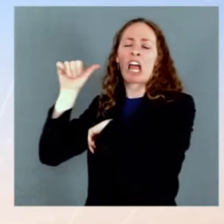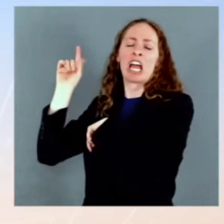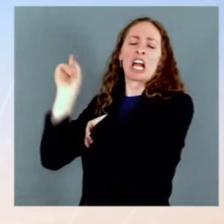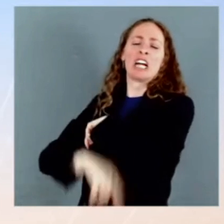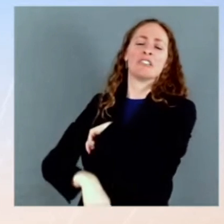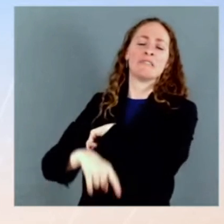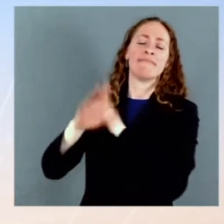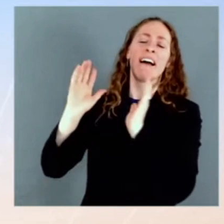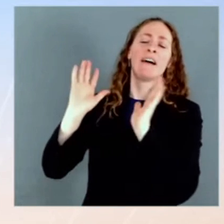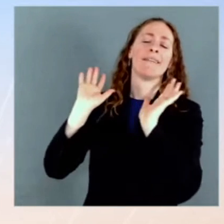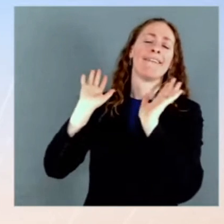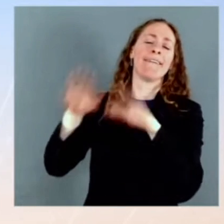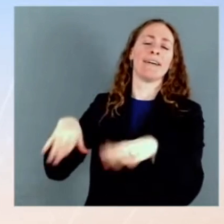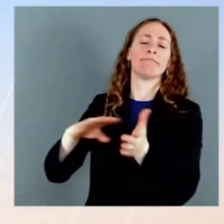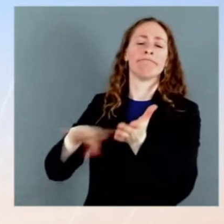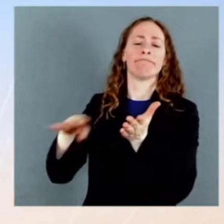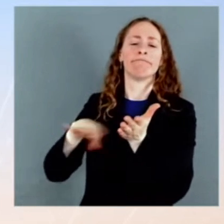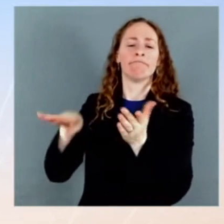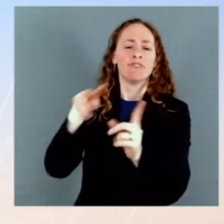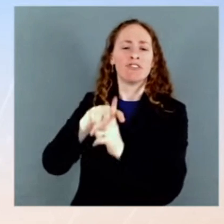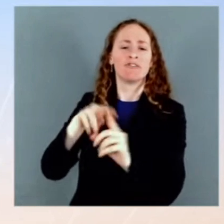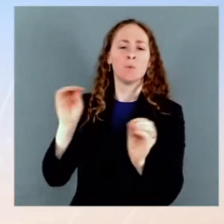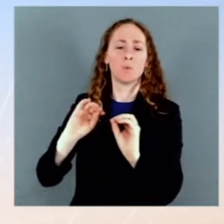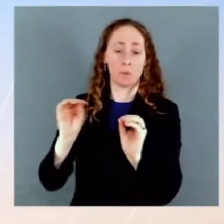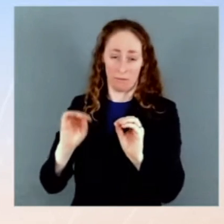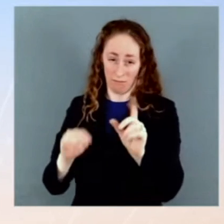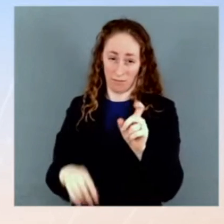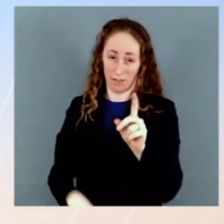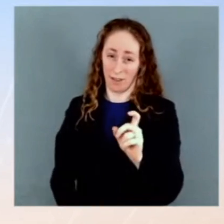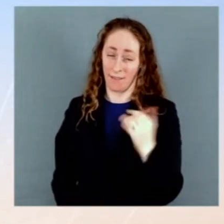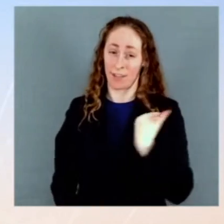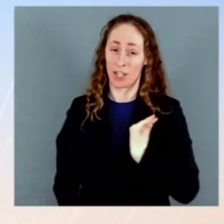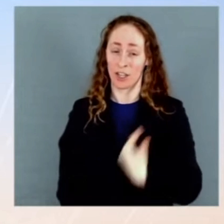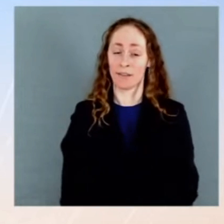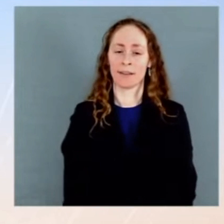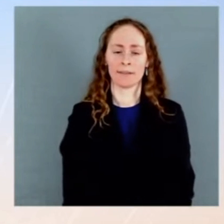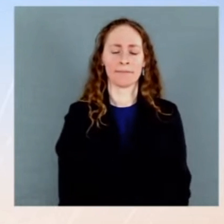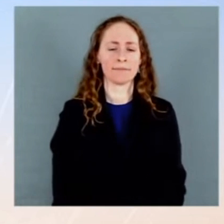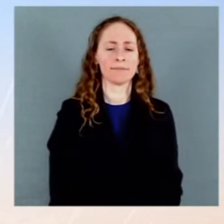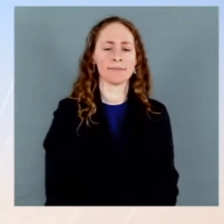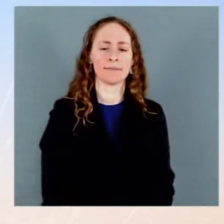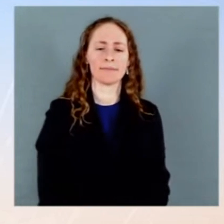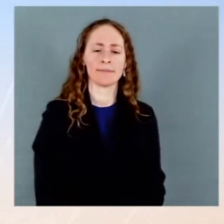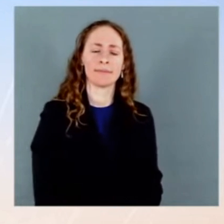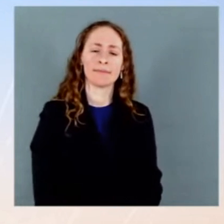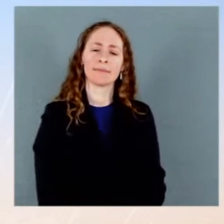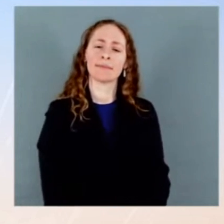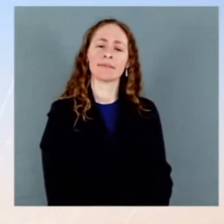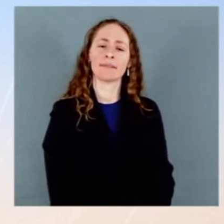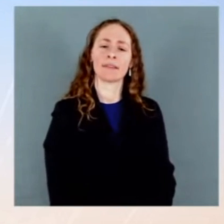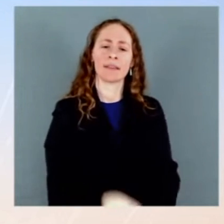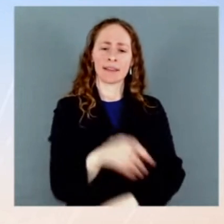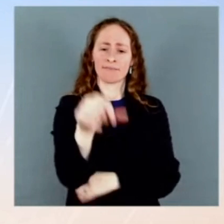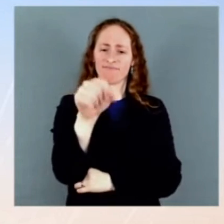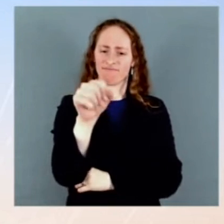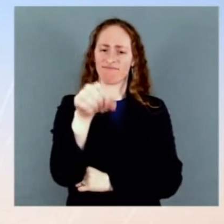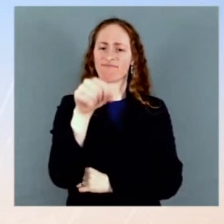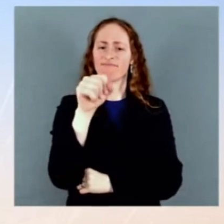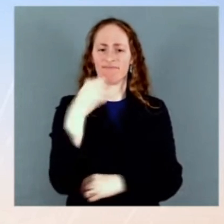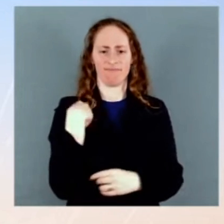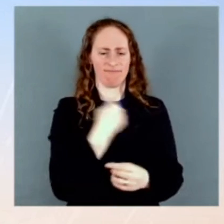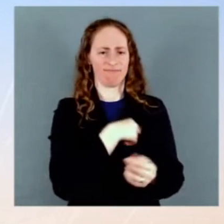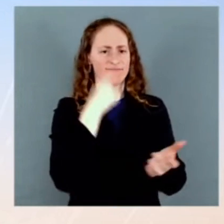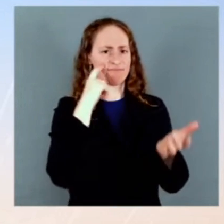for that. And what our focus is on is what we can do to address it. The President has proposed additional funding in the budget to make sure